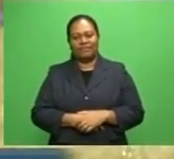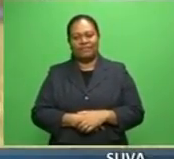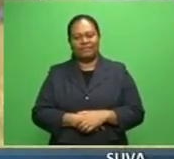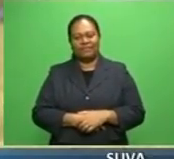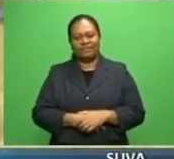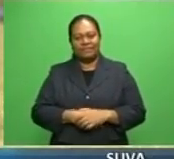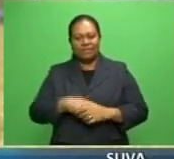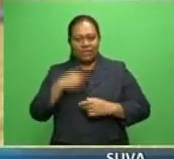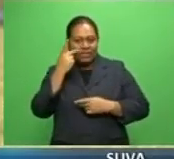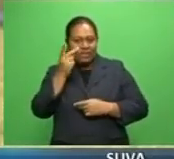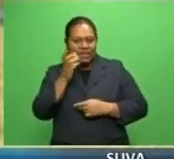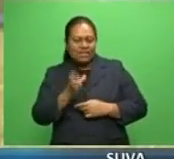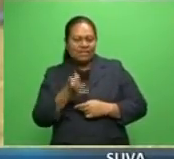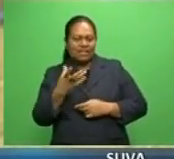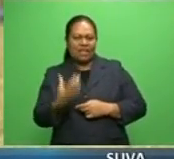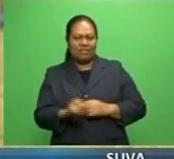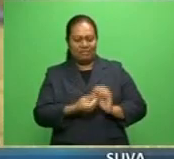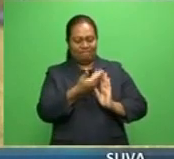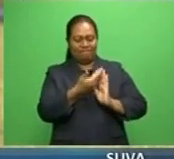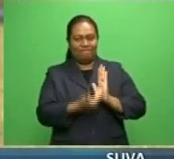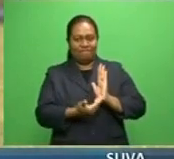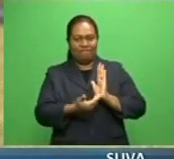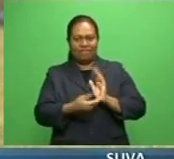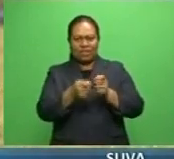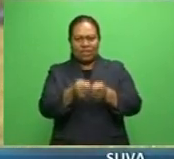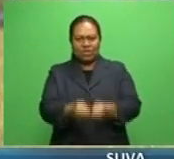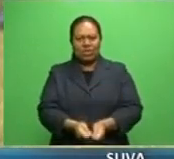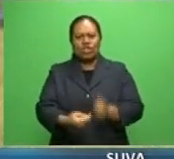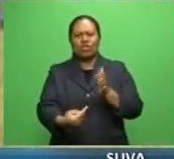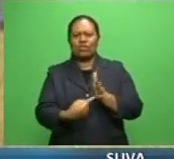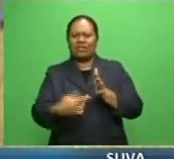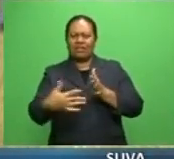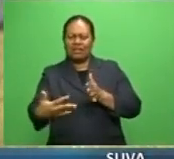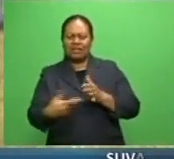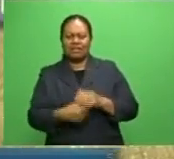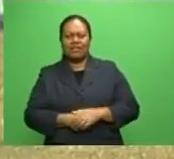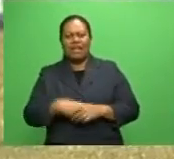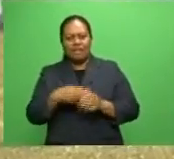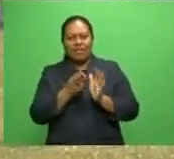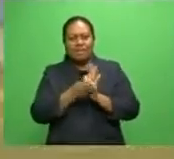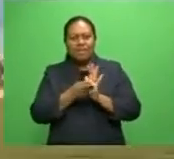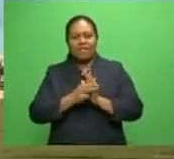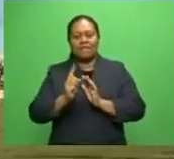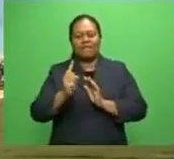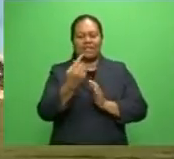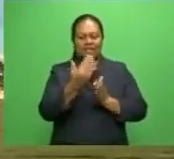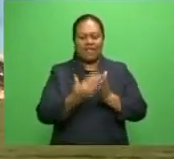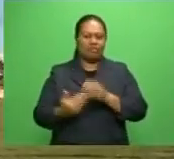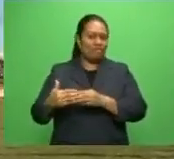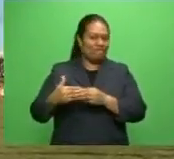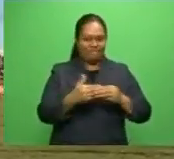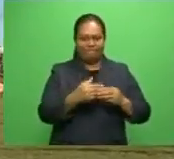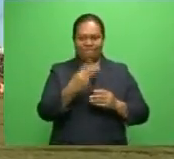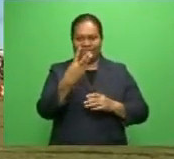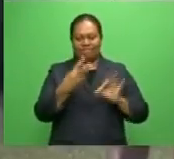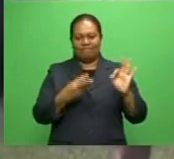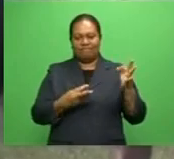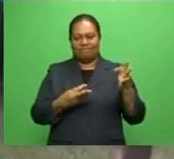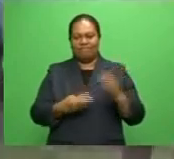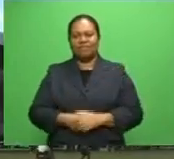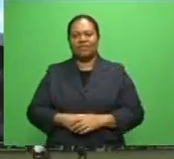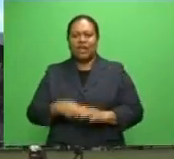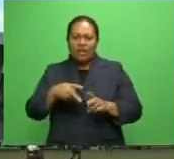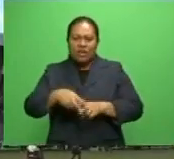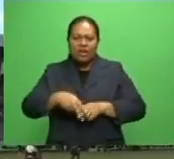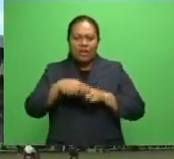Visitors got on the scoreboard first through the boots of Thuindraki Samu Samu Vondre minutes into the first half to lead 3-0. Nandrunga's